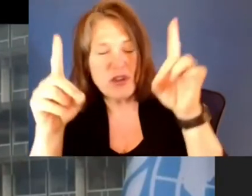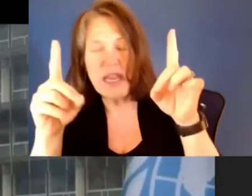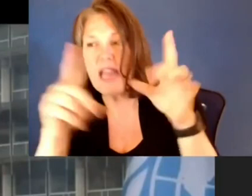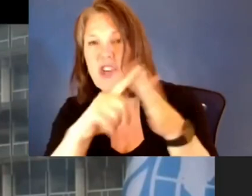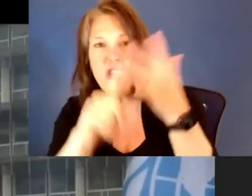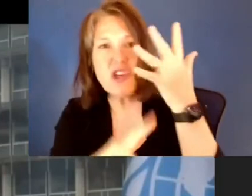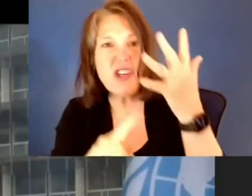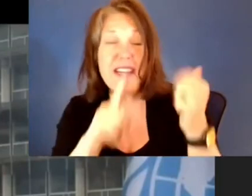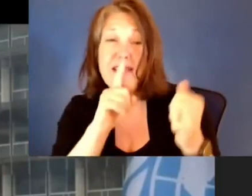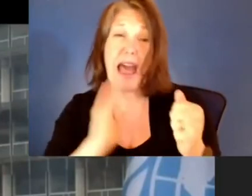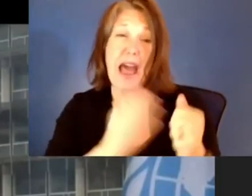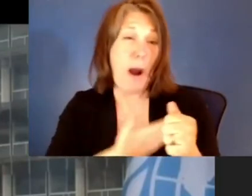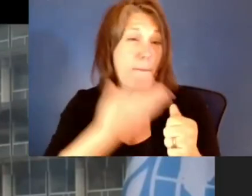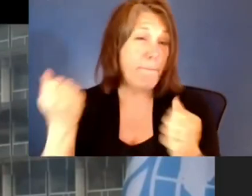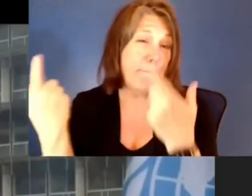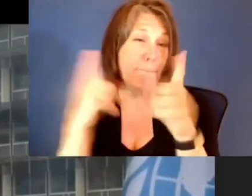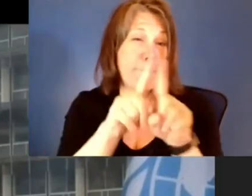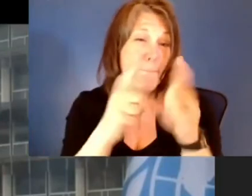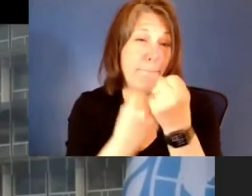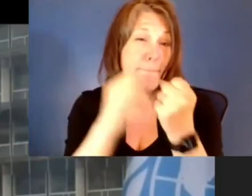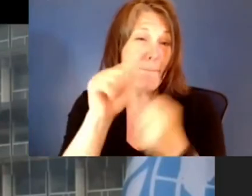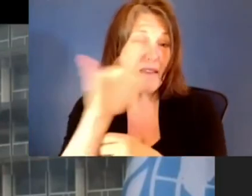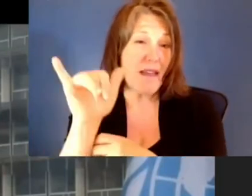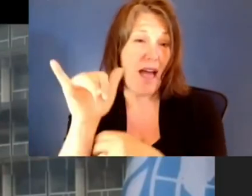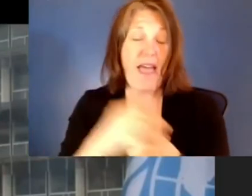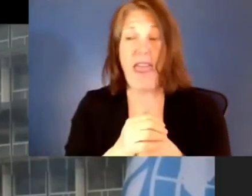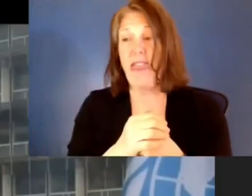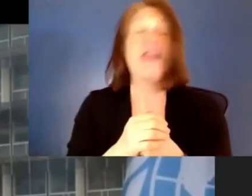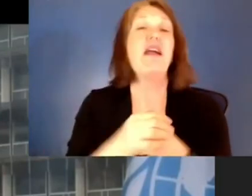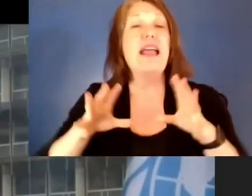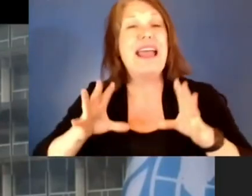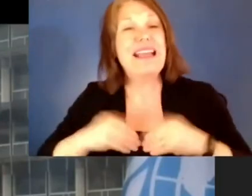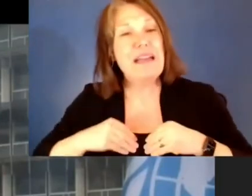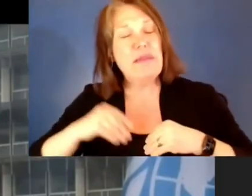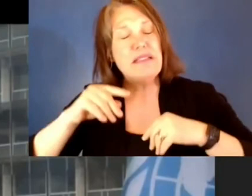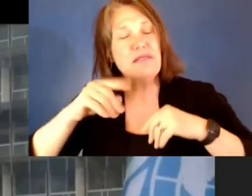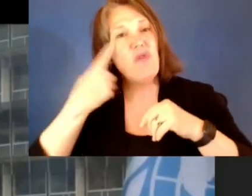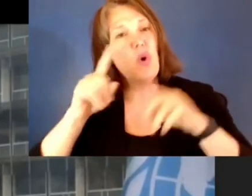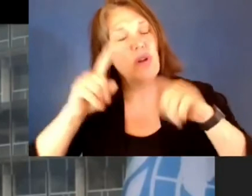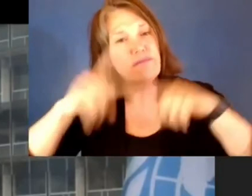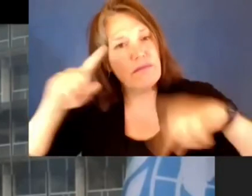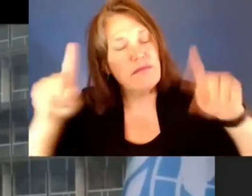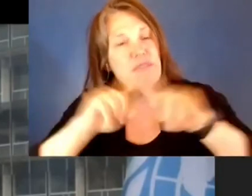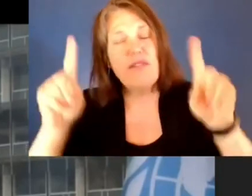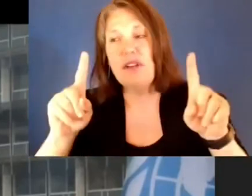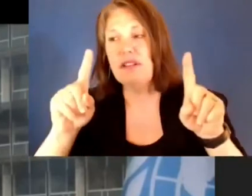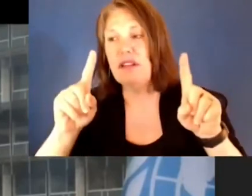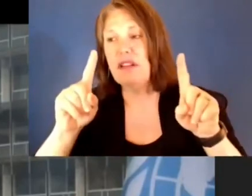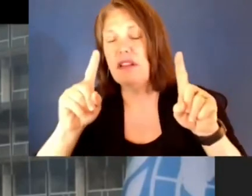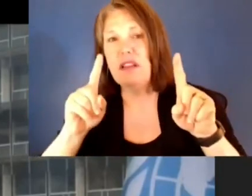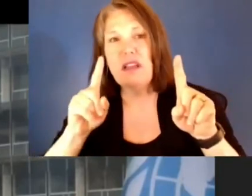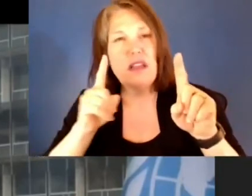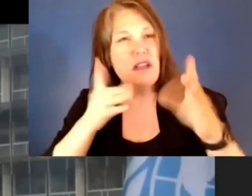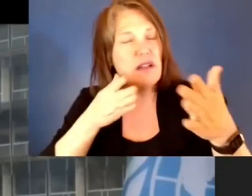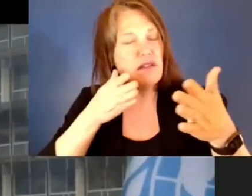Respect for others, acceptance of difference, fight against racism, this can be taught. And I know